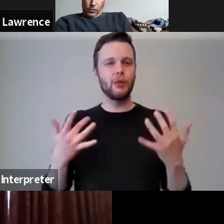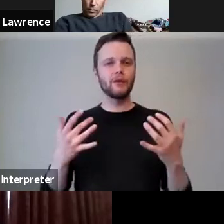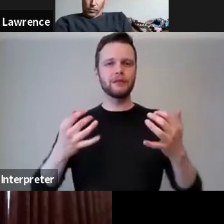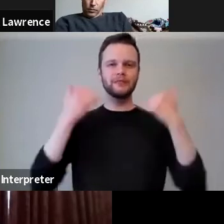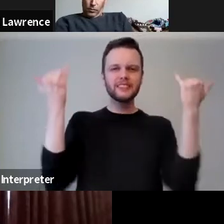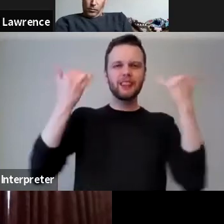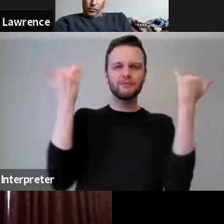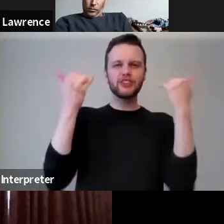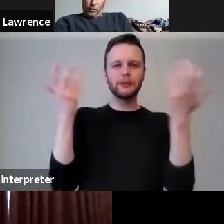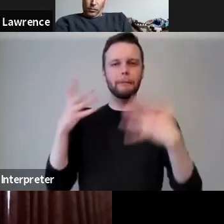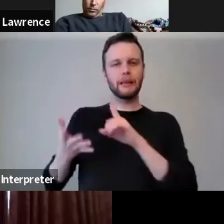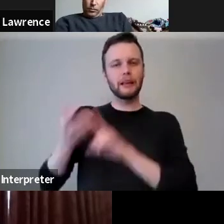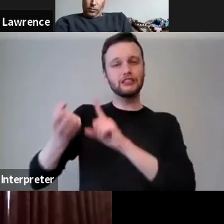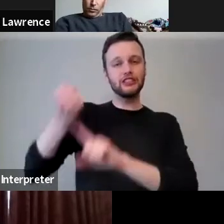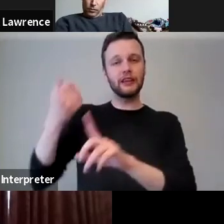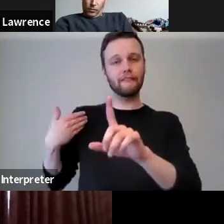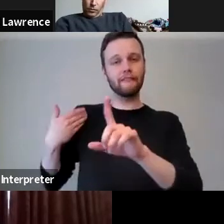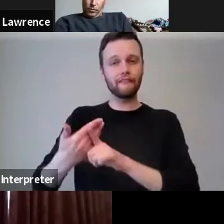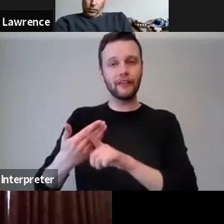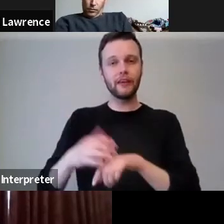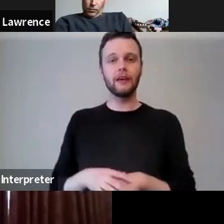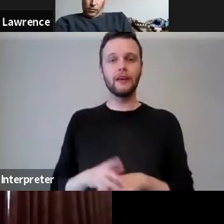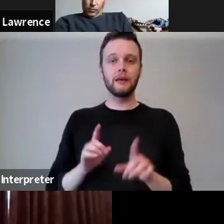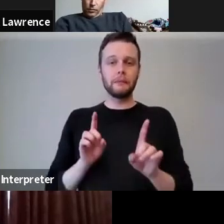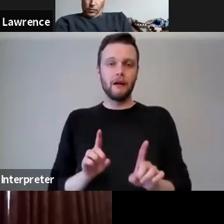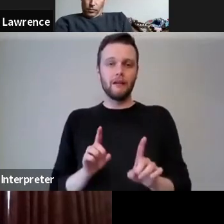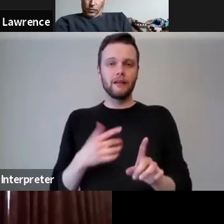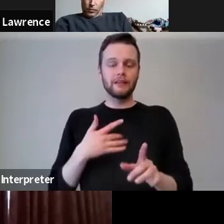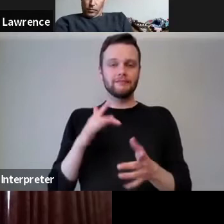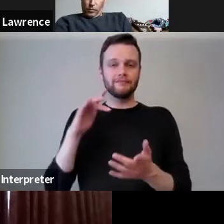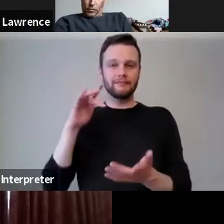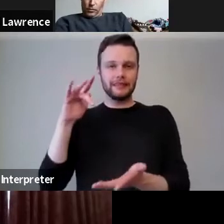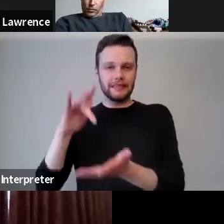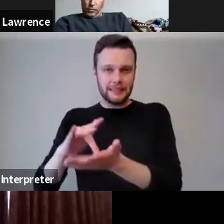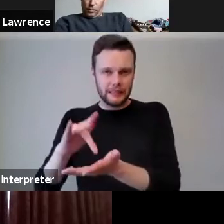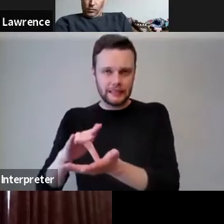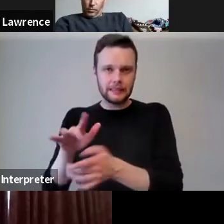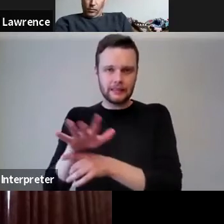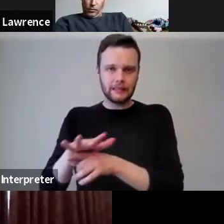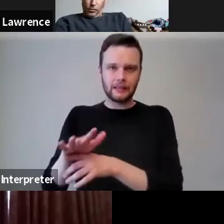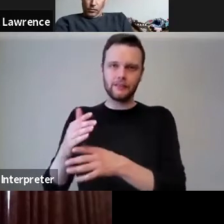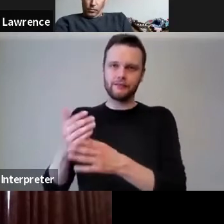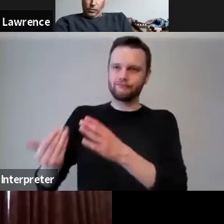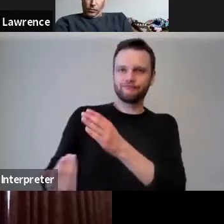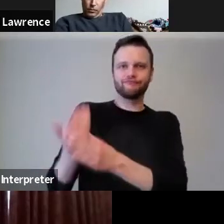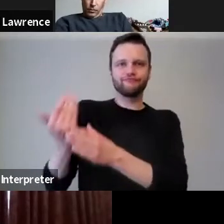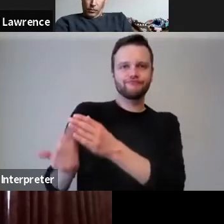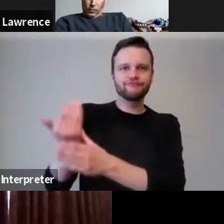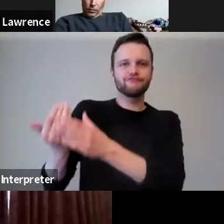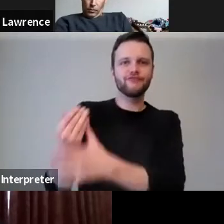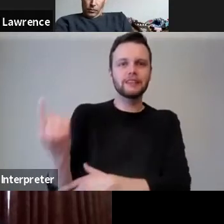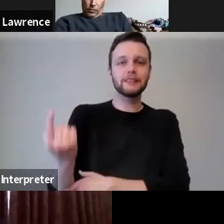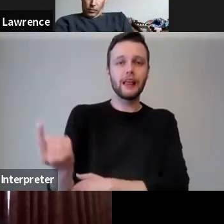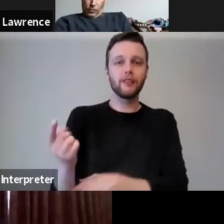all that had been achieved in that time, where essentially, the city not just regenerated itself, but it